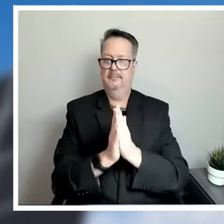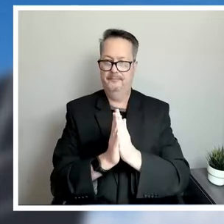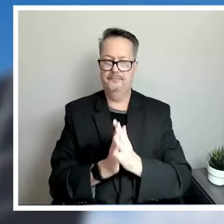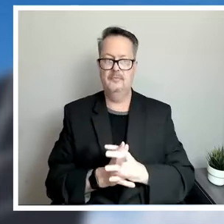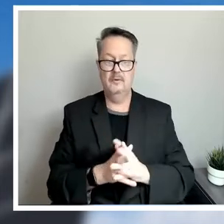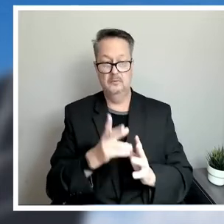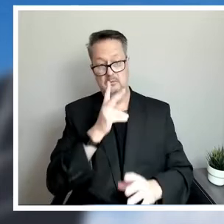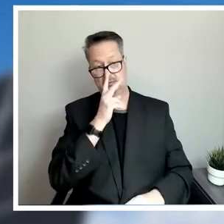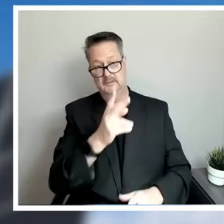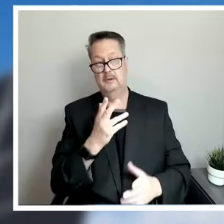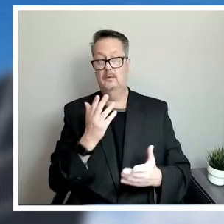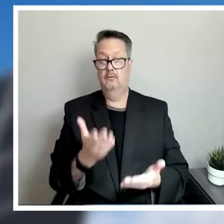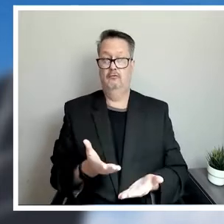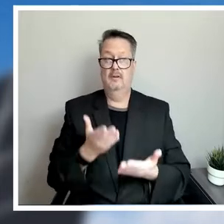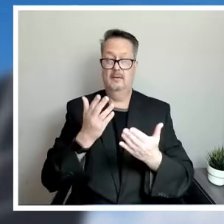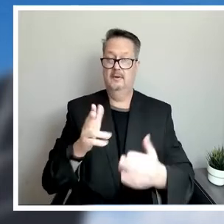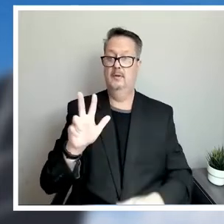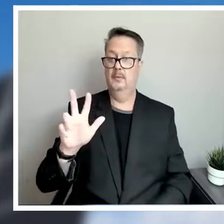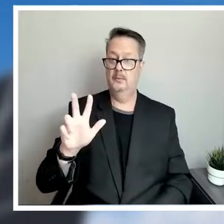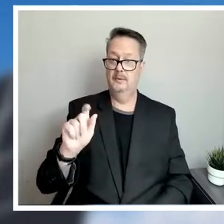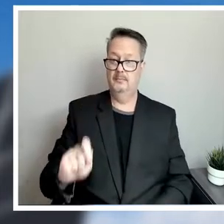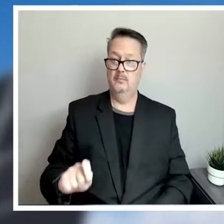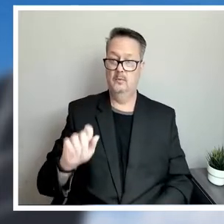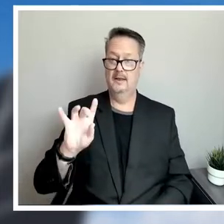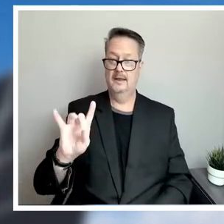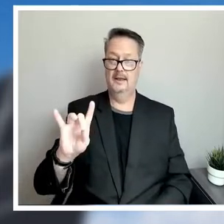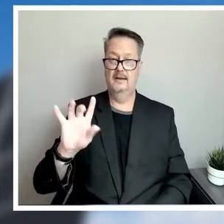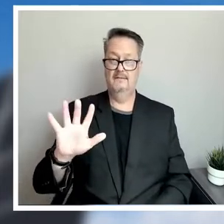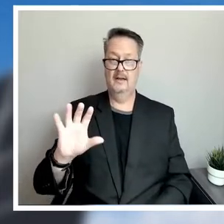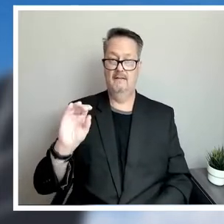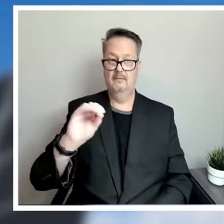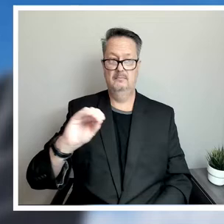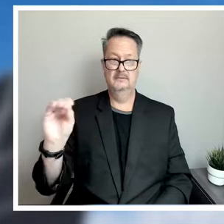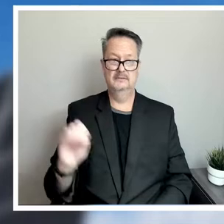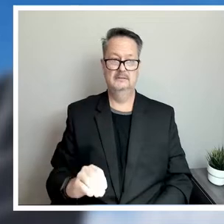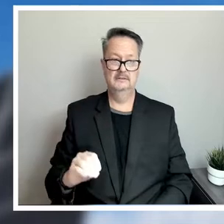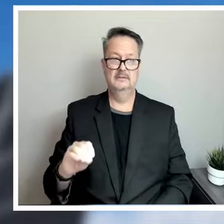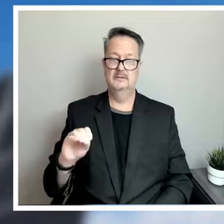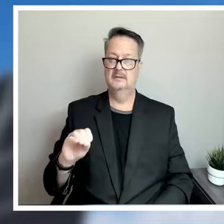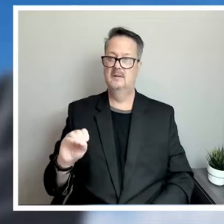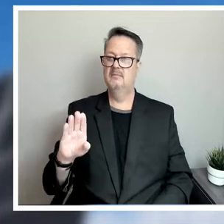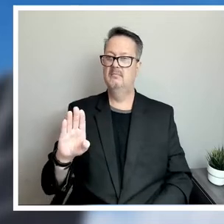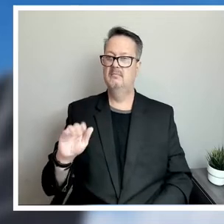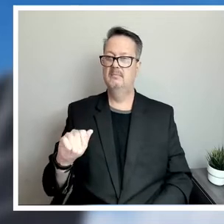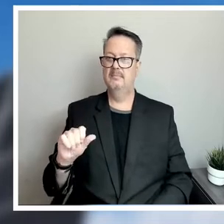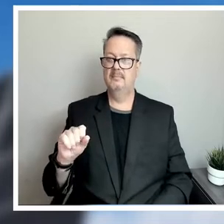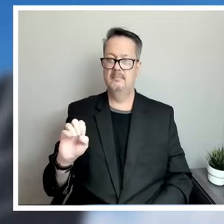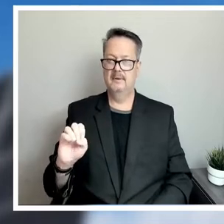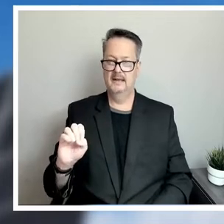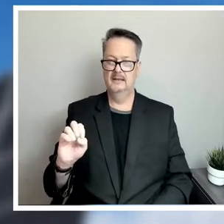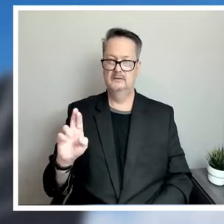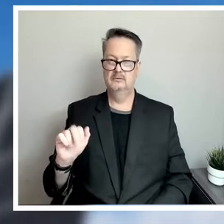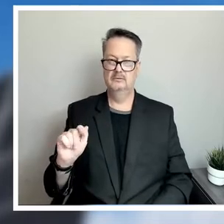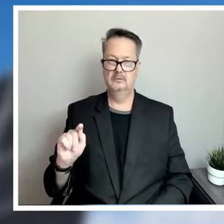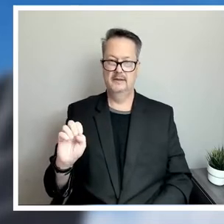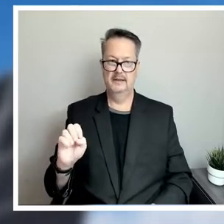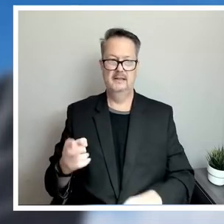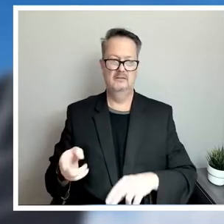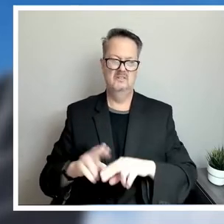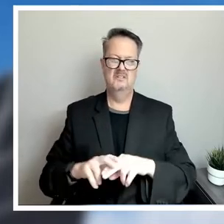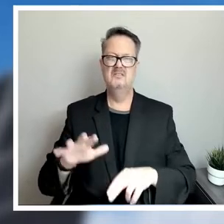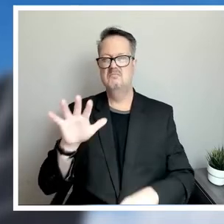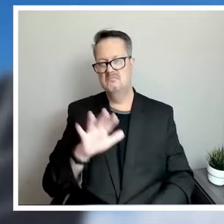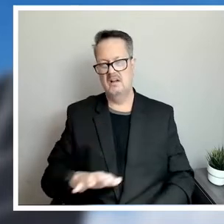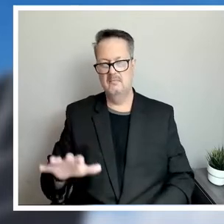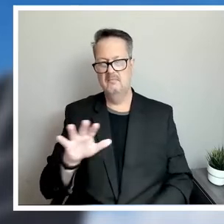see that we have proposed a recommended 3.85% base rate increase that approximates about $73 million in annual